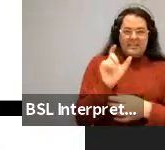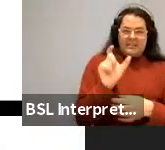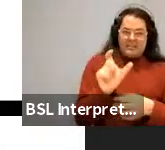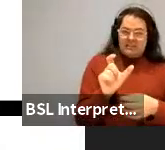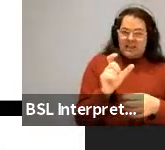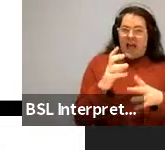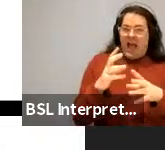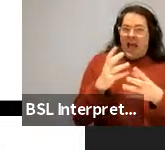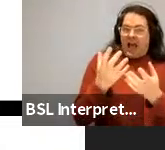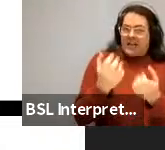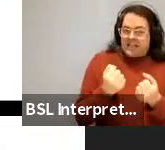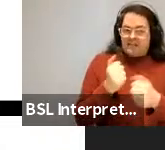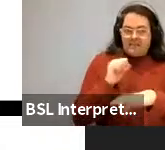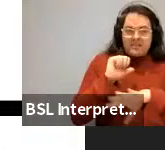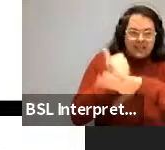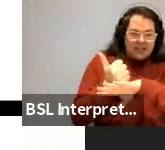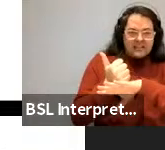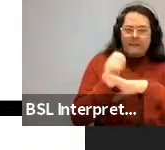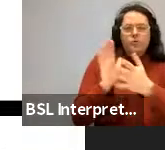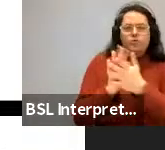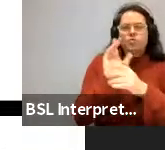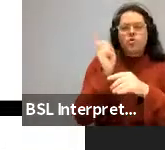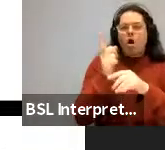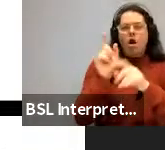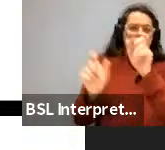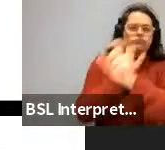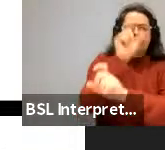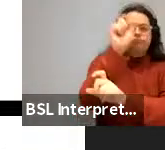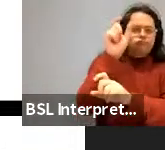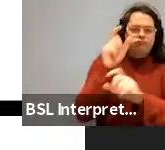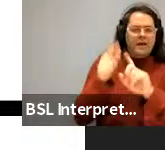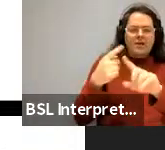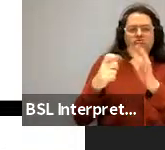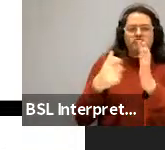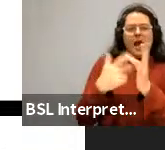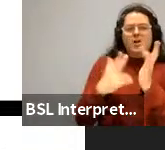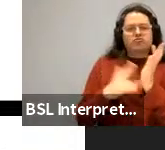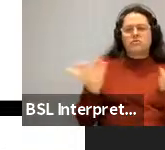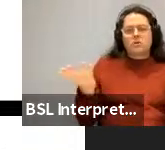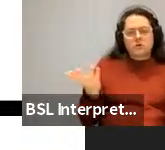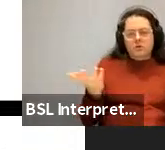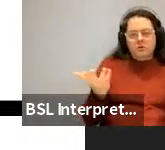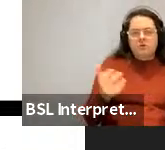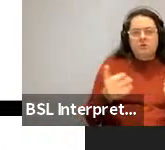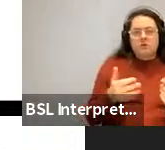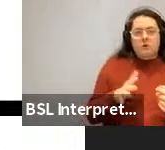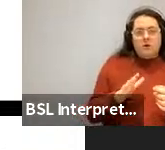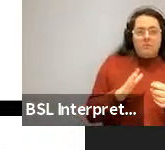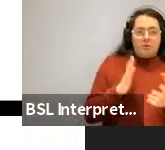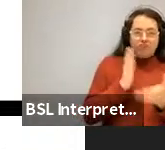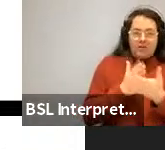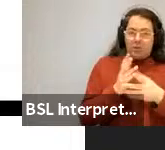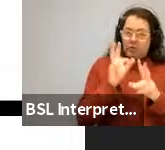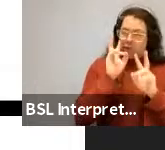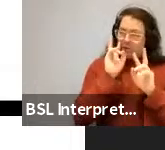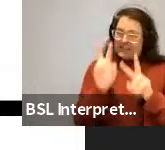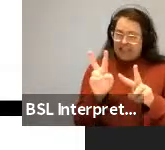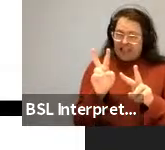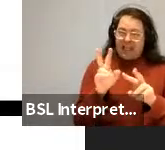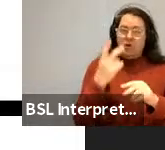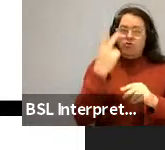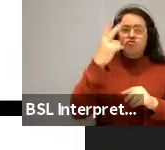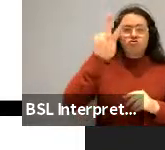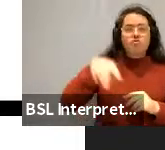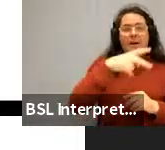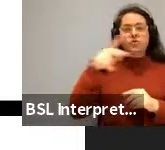that the island structure here, these, these bad extractions, um, are, is much worse than would be predicted by the additive factors in the 2x2 design.